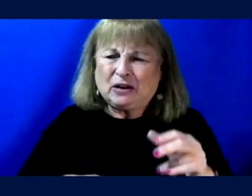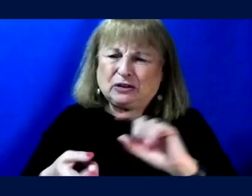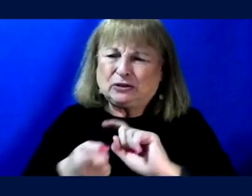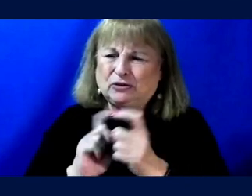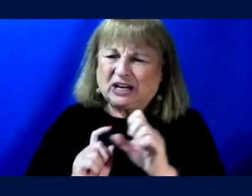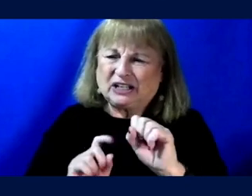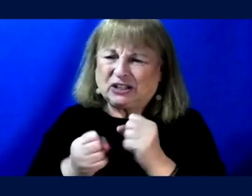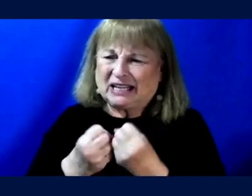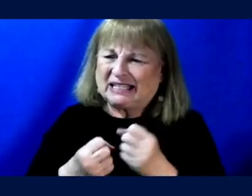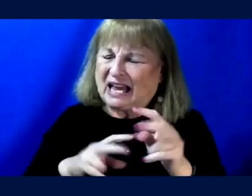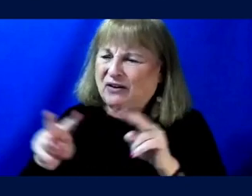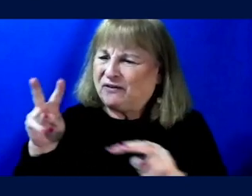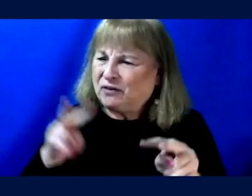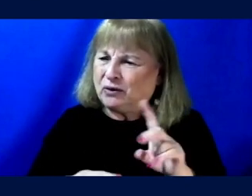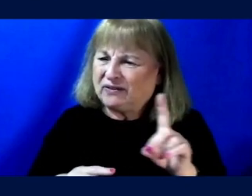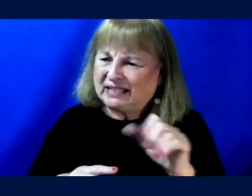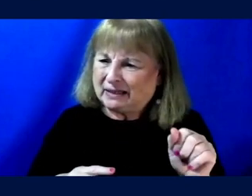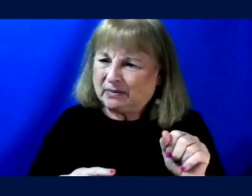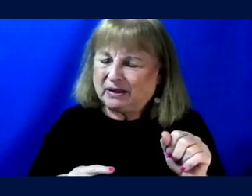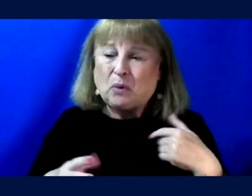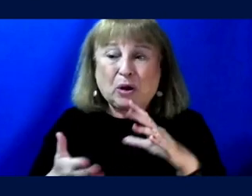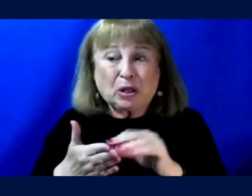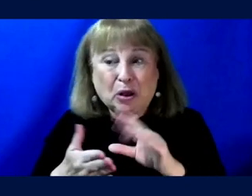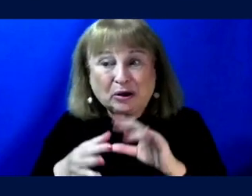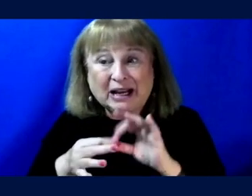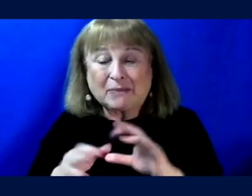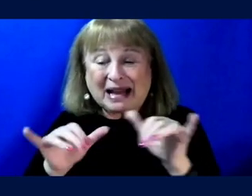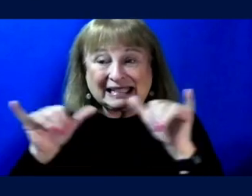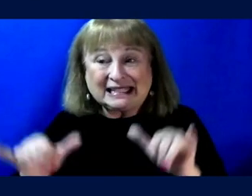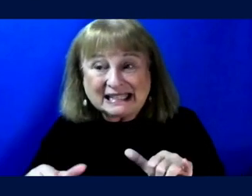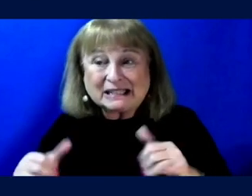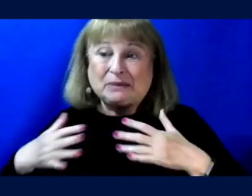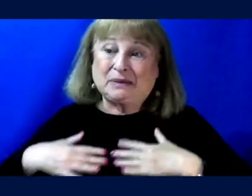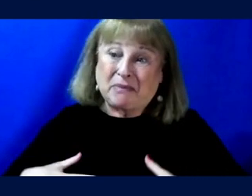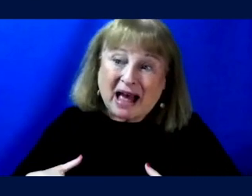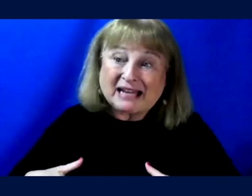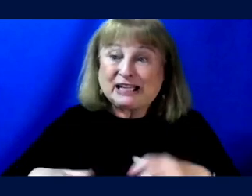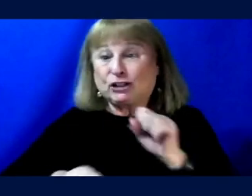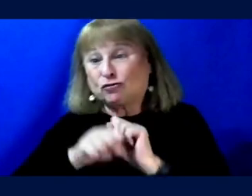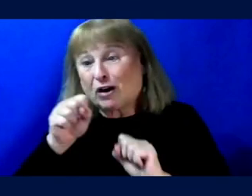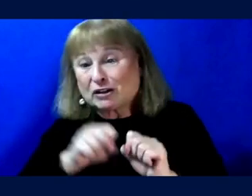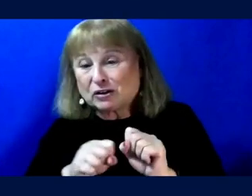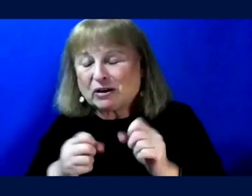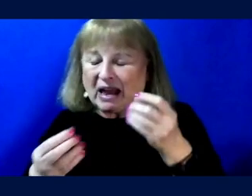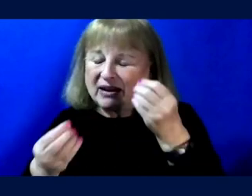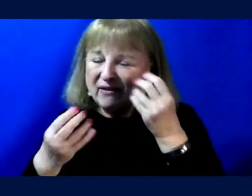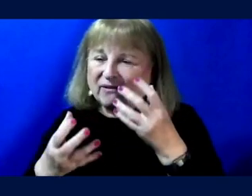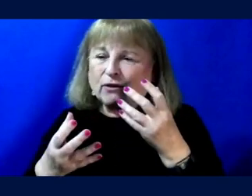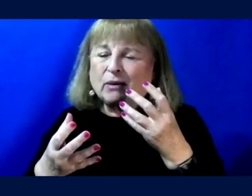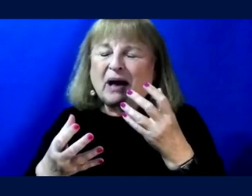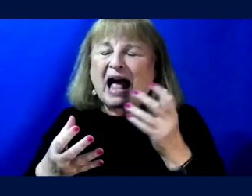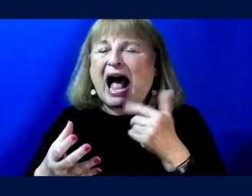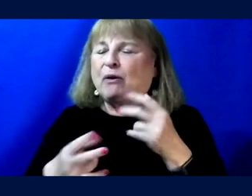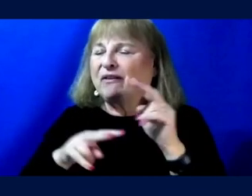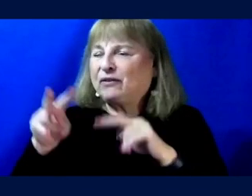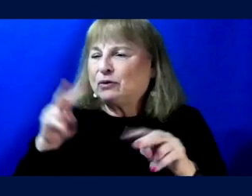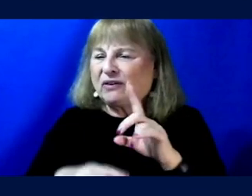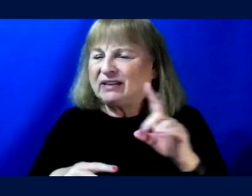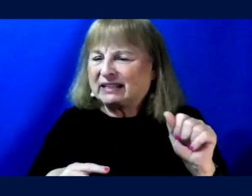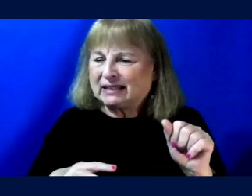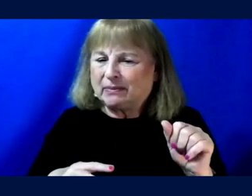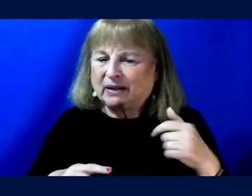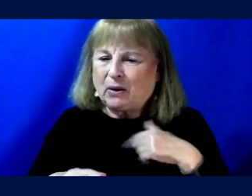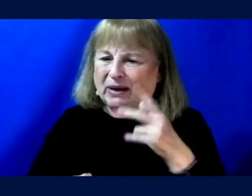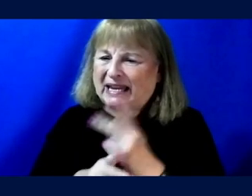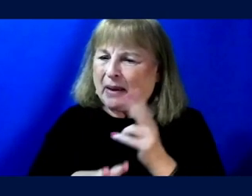of disability. These are places where we're learning about systems, bodies, structures, and inform our views of disability. And when we've kept